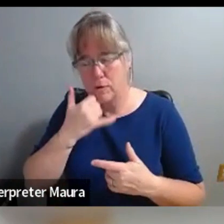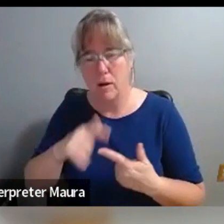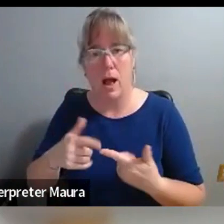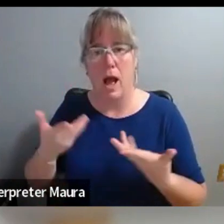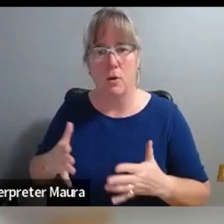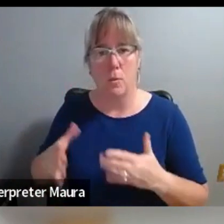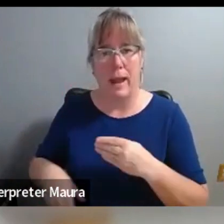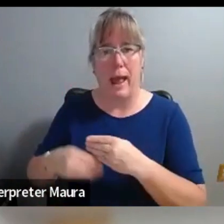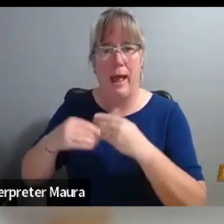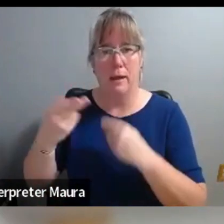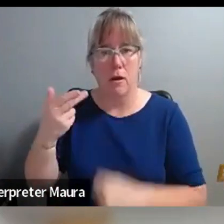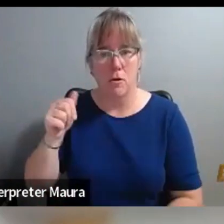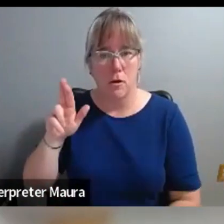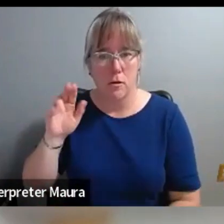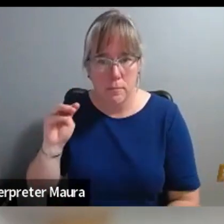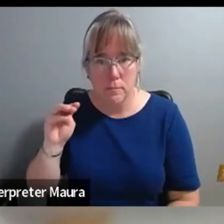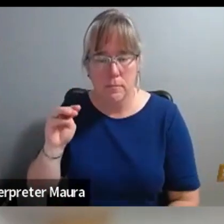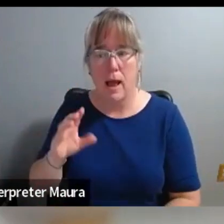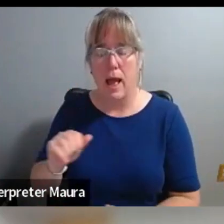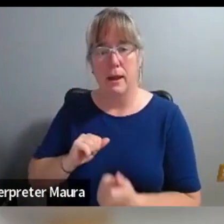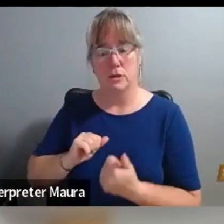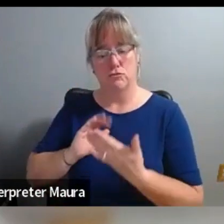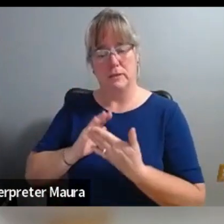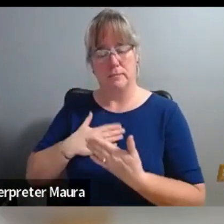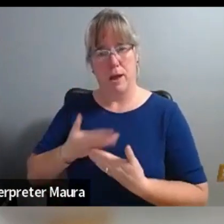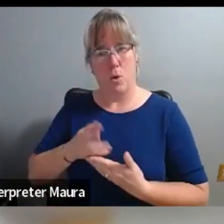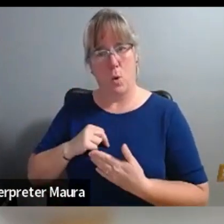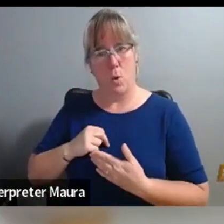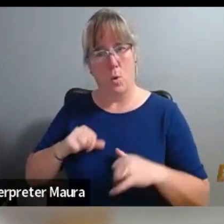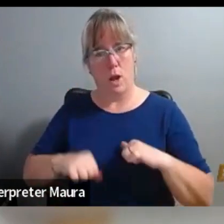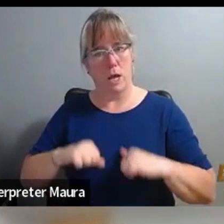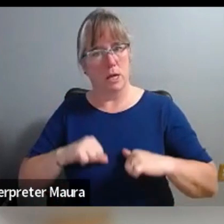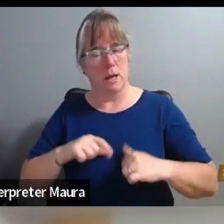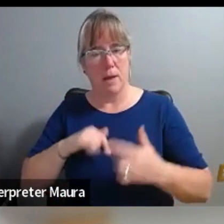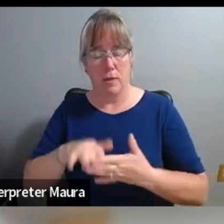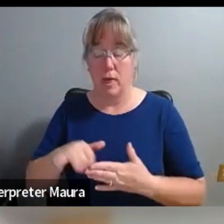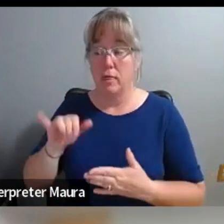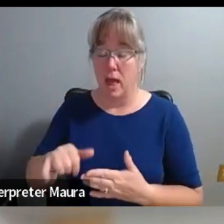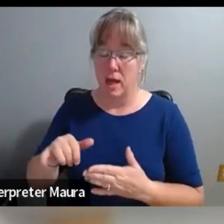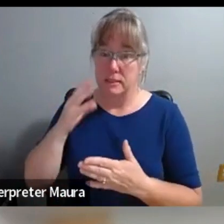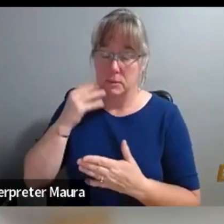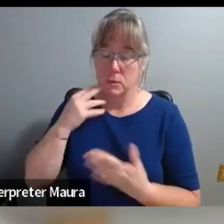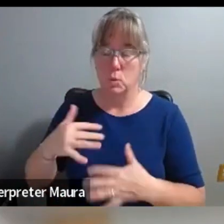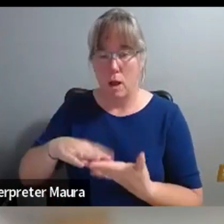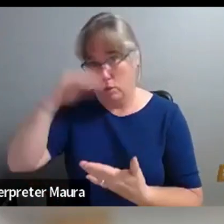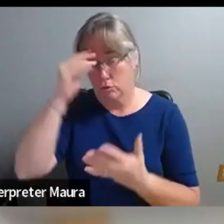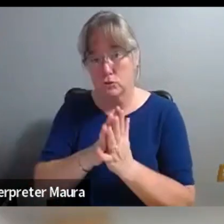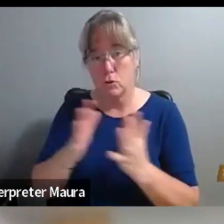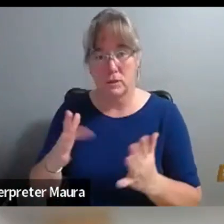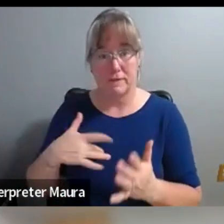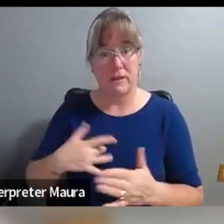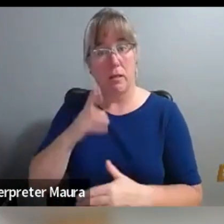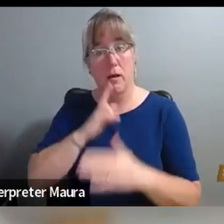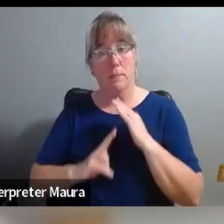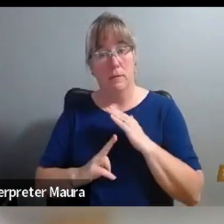confront my own insecurities around that. And so that was a very humbling experience for me. But I learned so much. And as